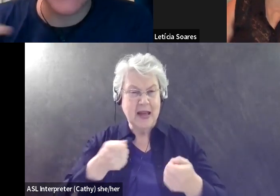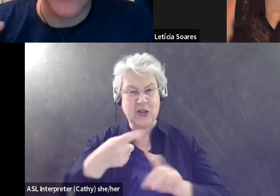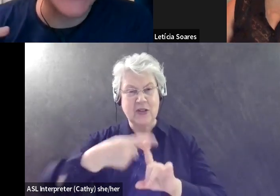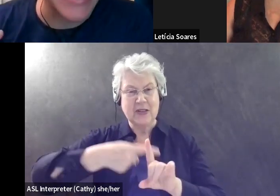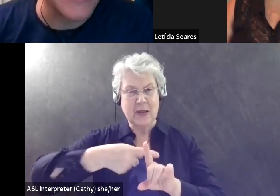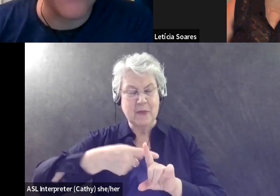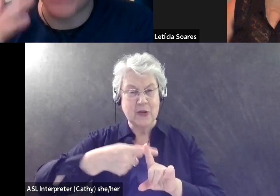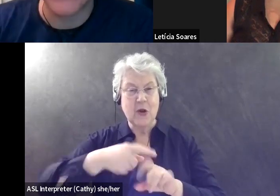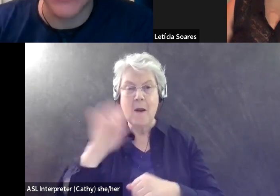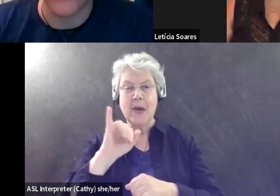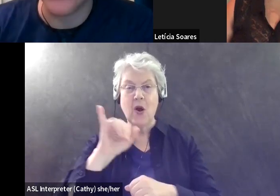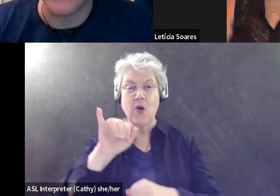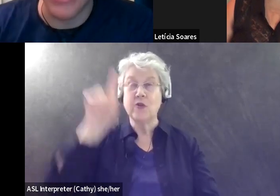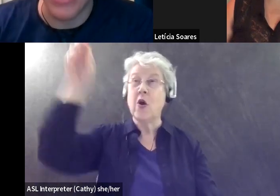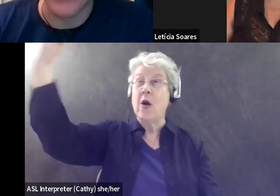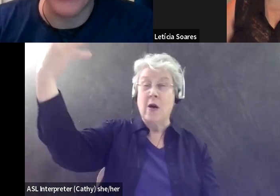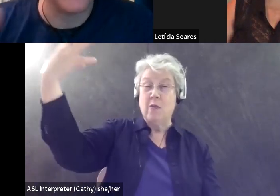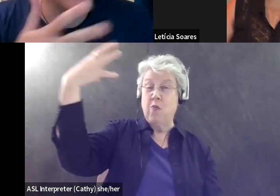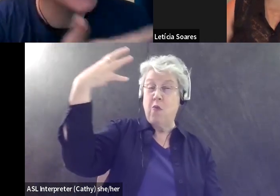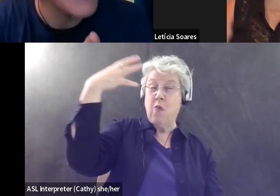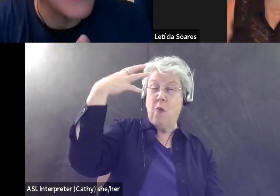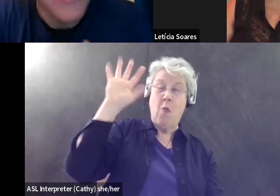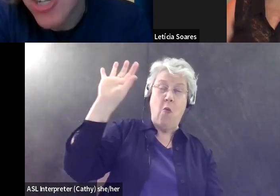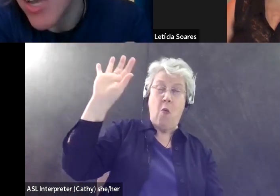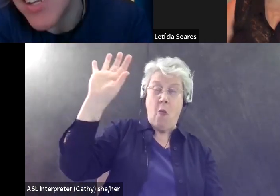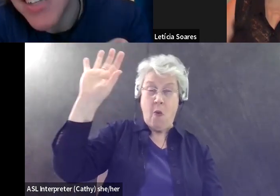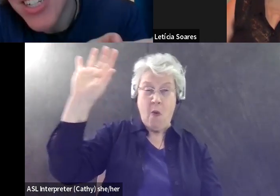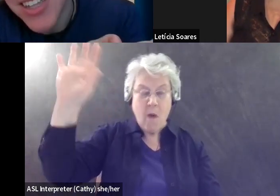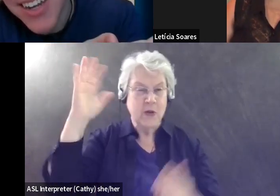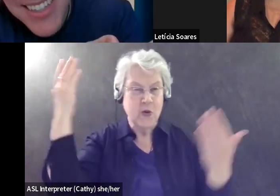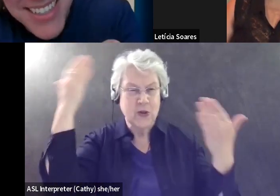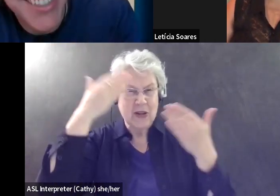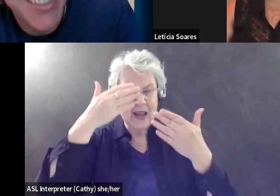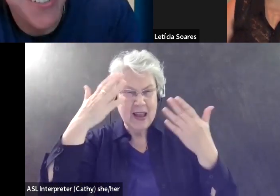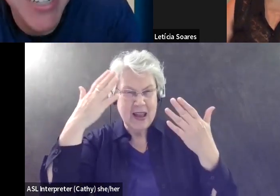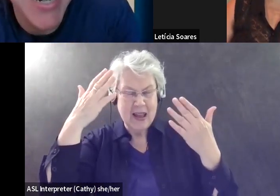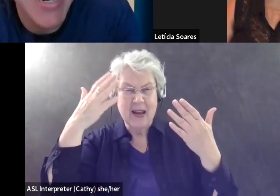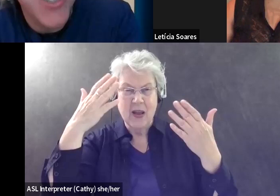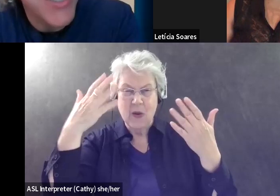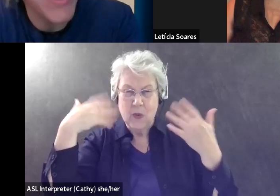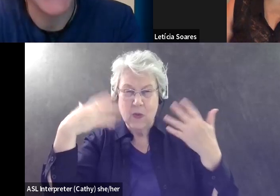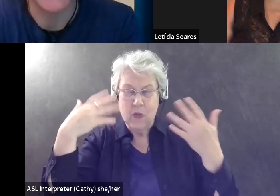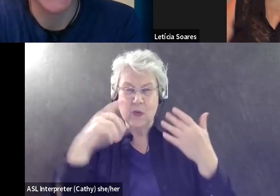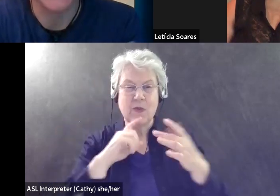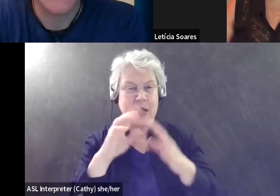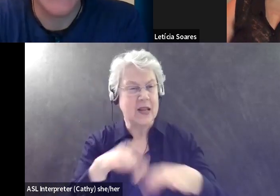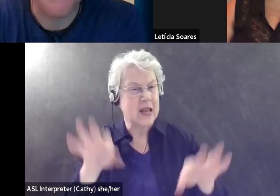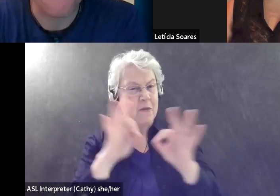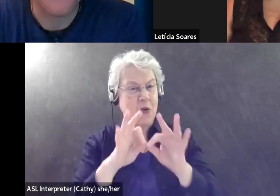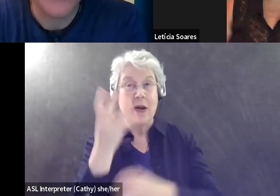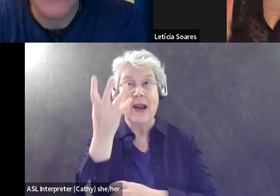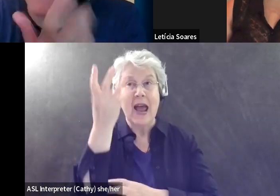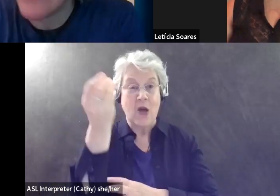also just direct sun makes things really hard. And so shade, shade is actually an access consideration in outdoor spaces. And,